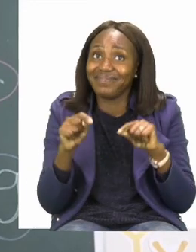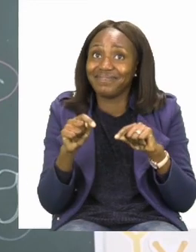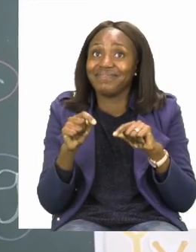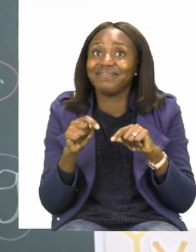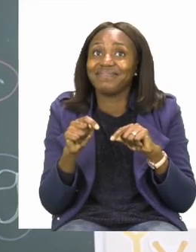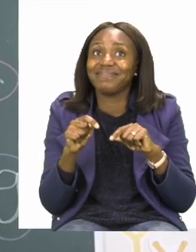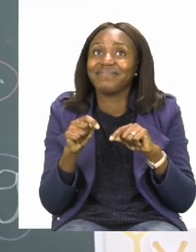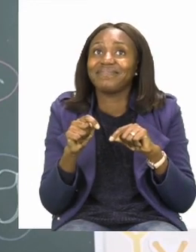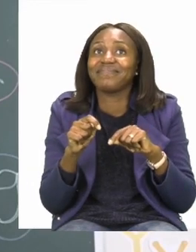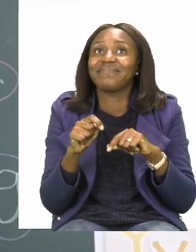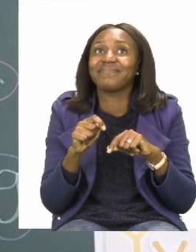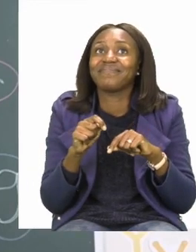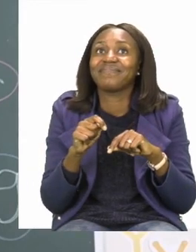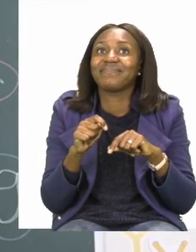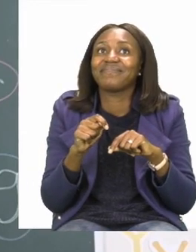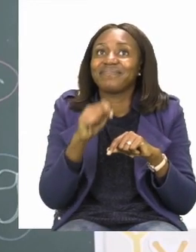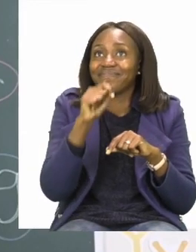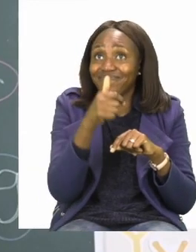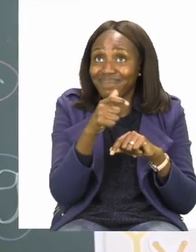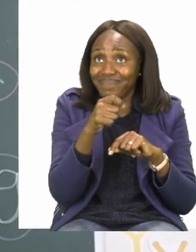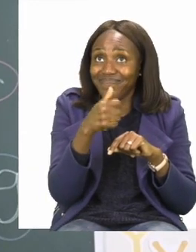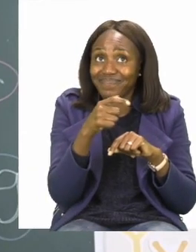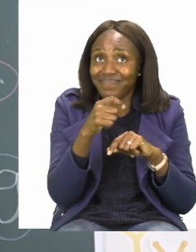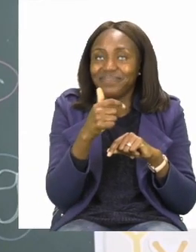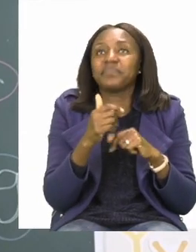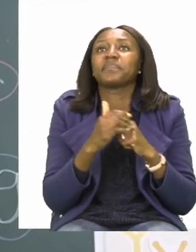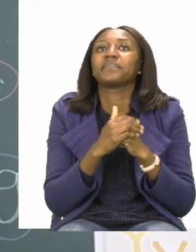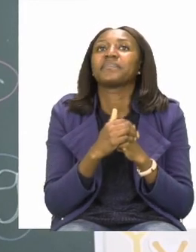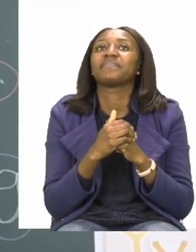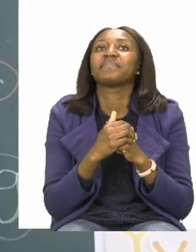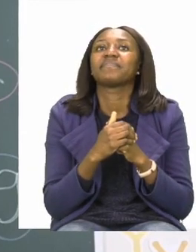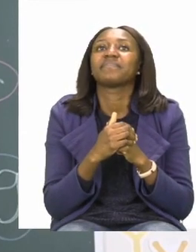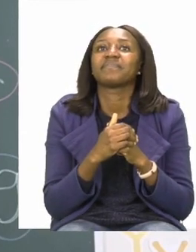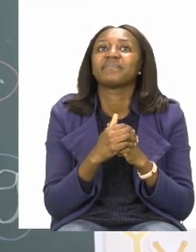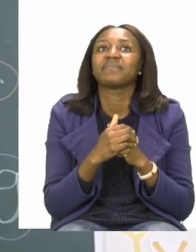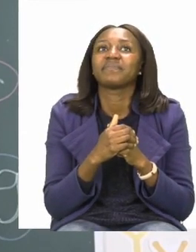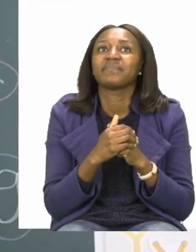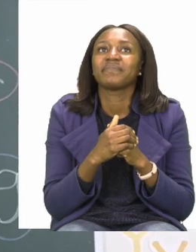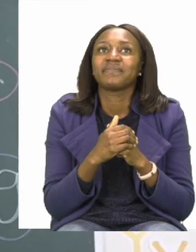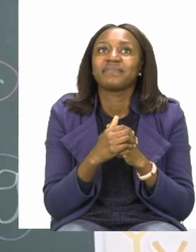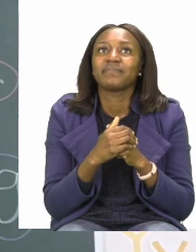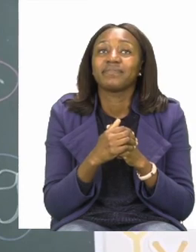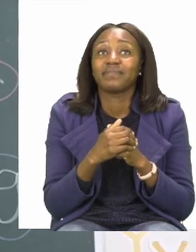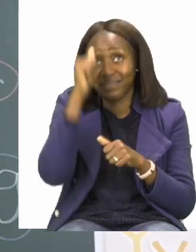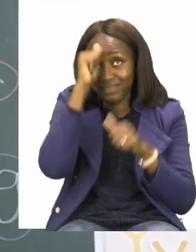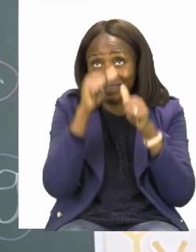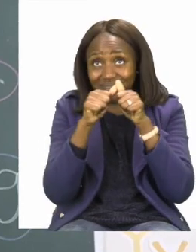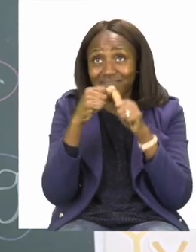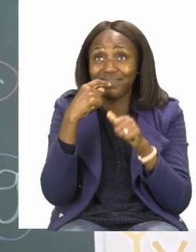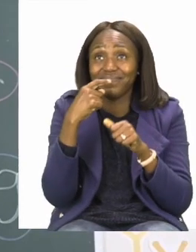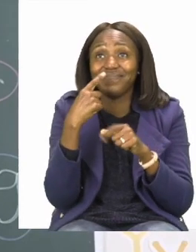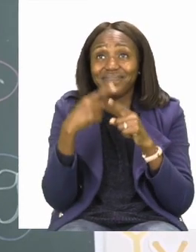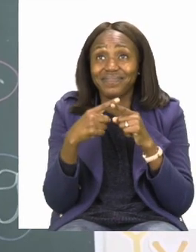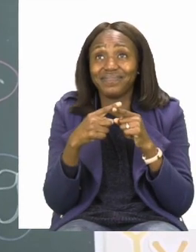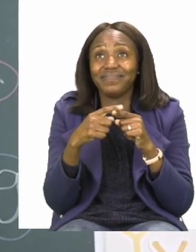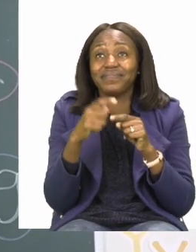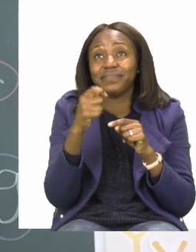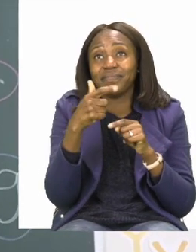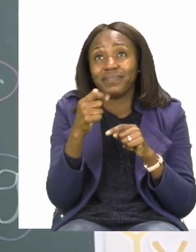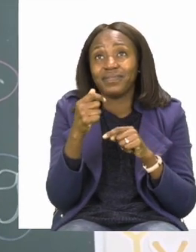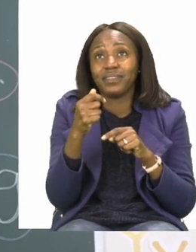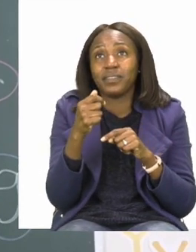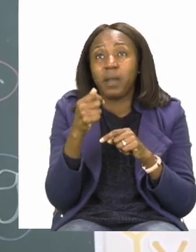that we have, boys and girls, is some rice. So, I said that the rice is going to